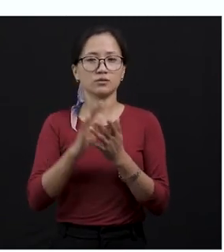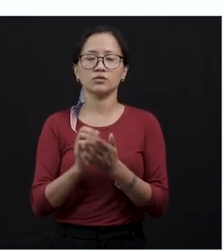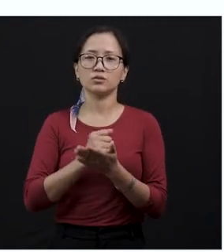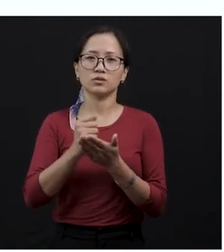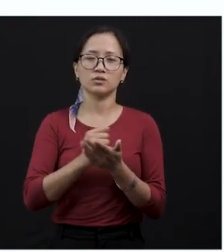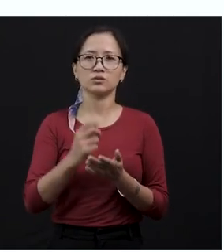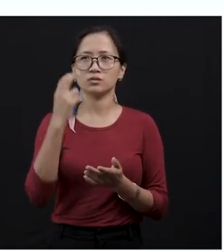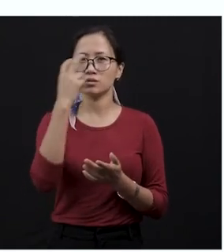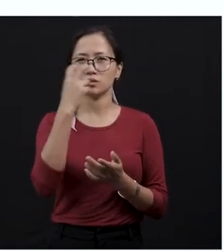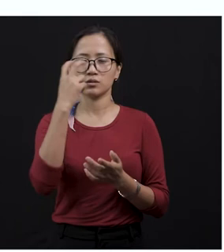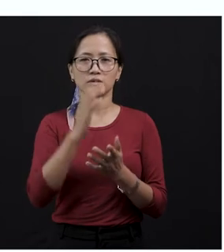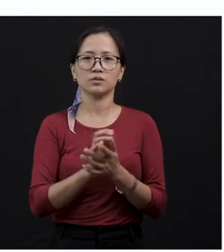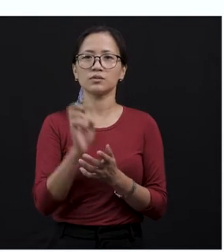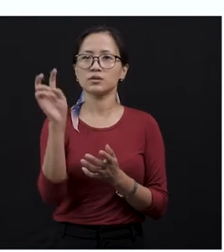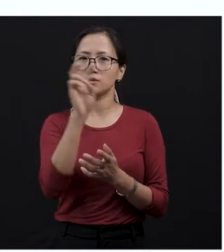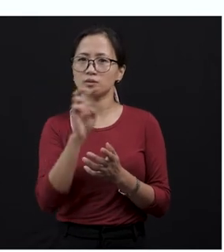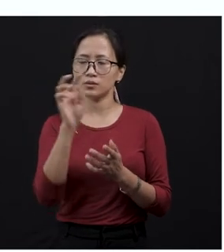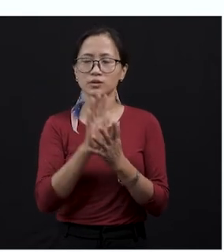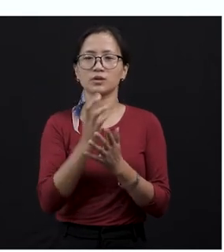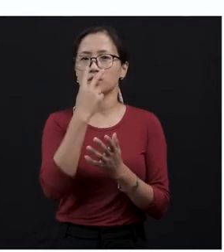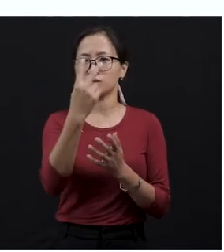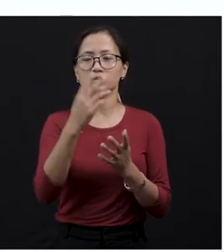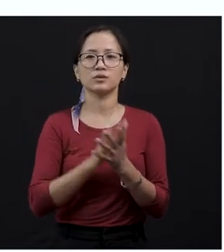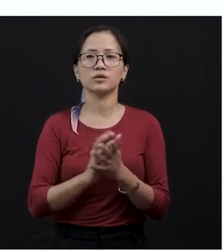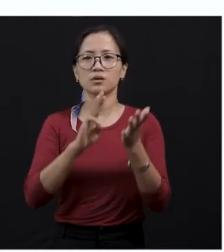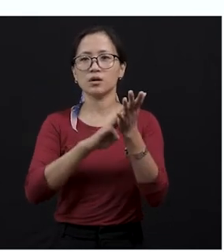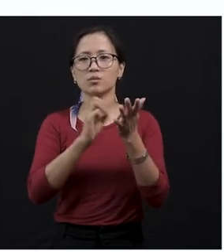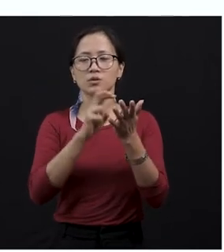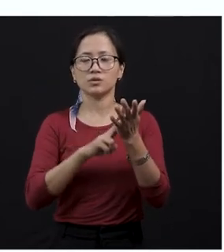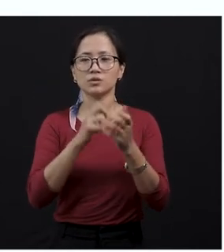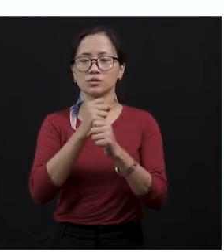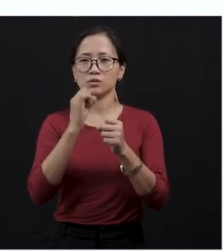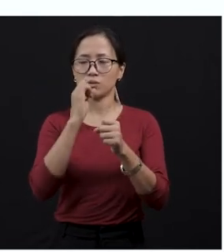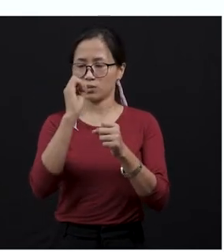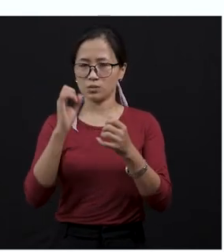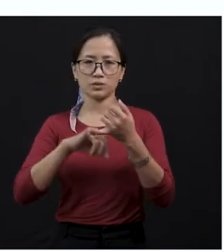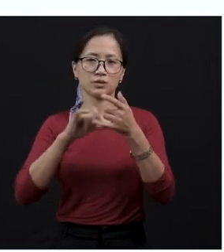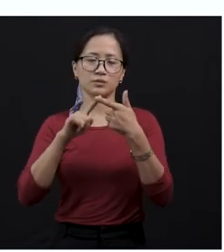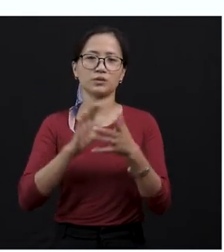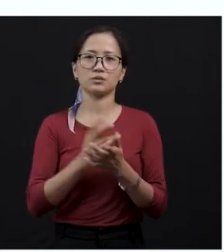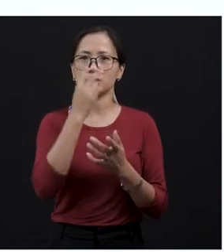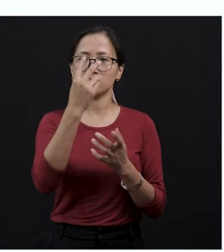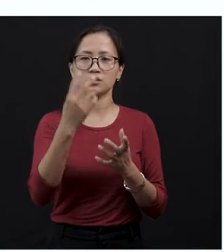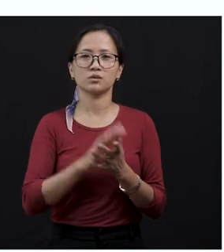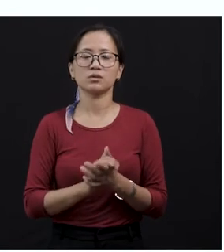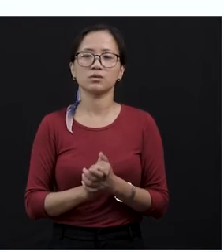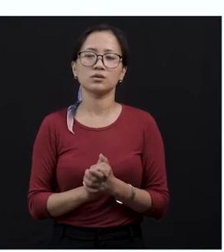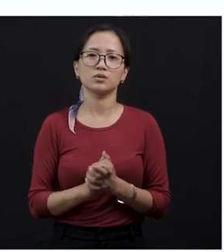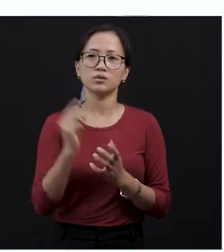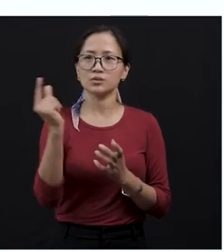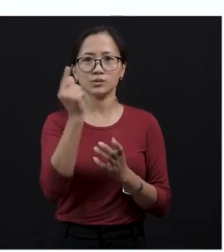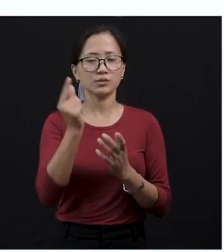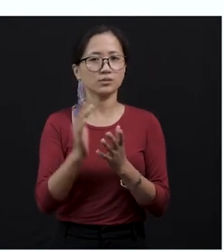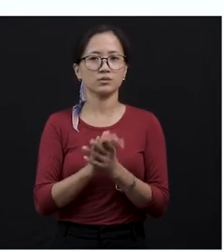told you, he was just looking at the mangoose so that whenever the mangoose looks into its eyes, he can mesmerize.